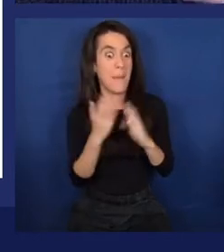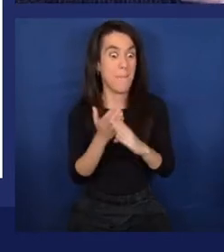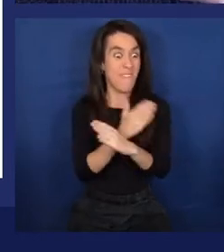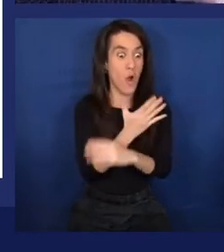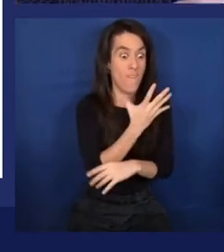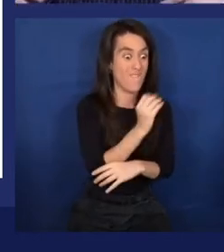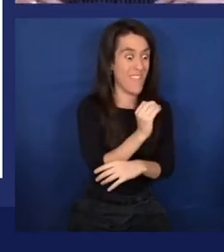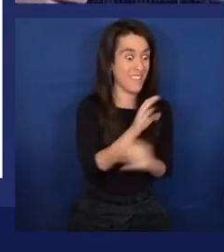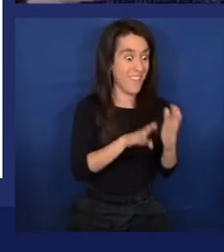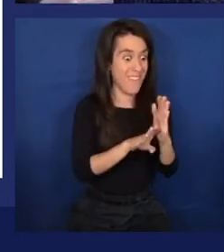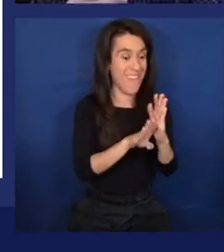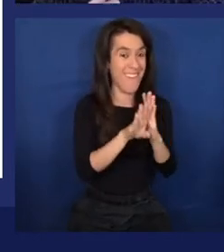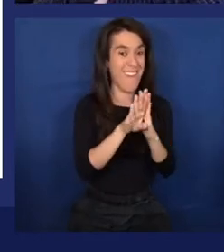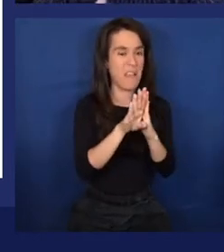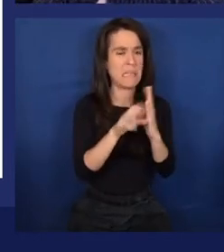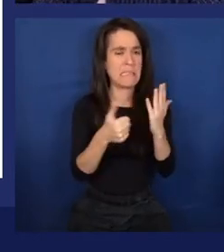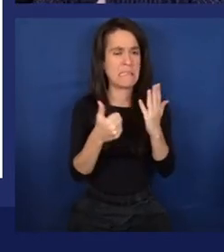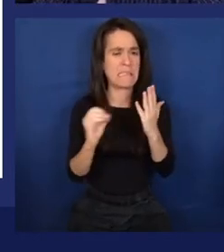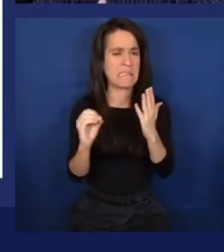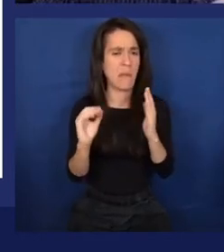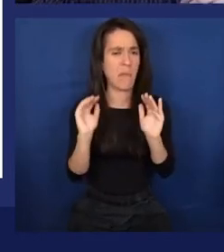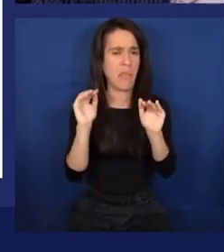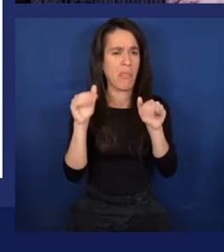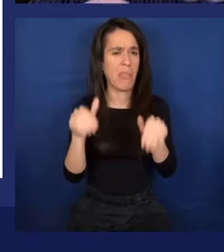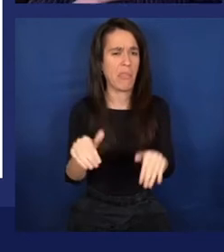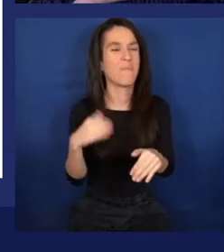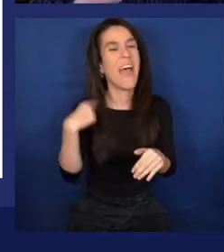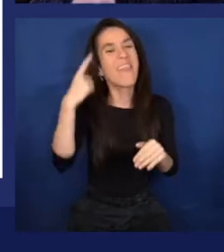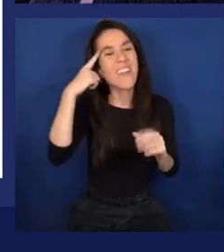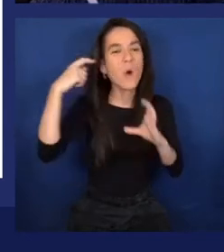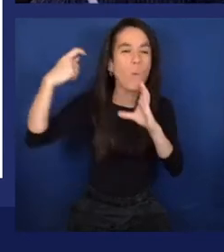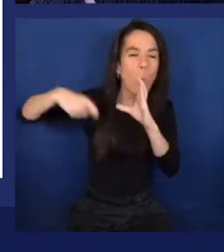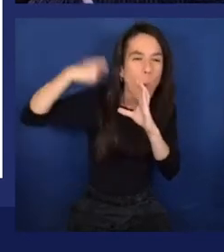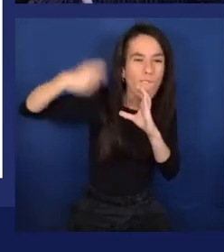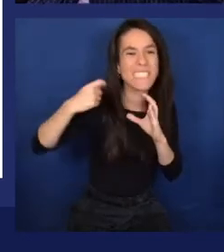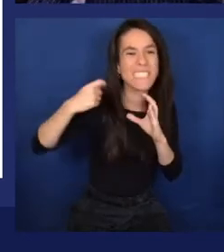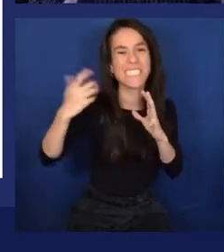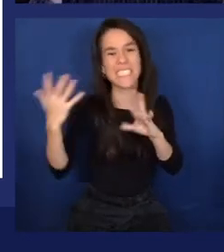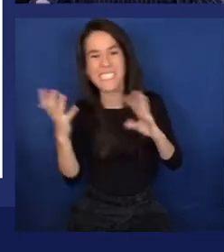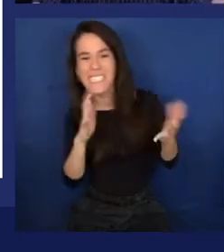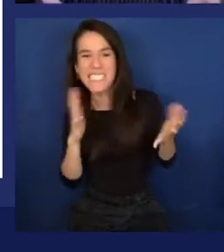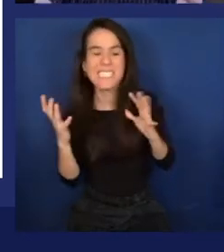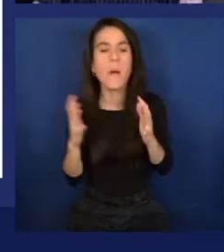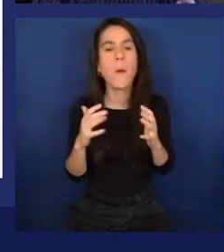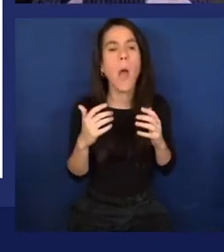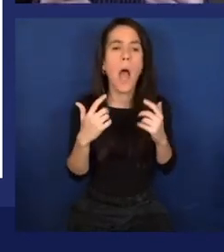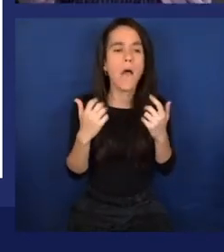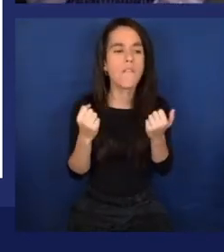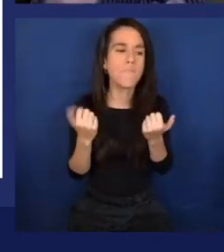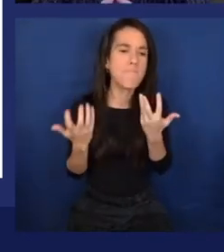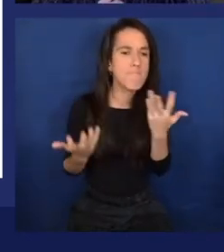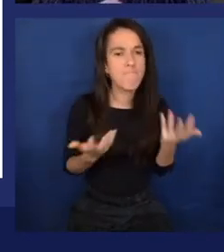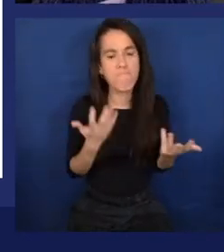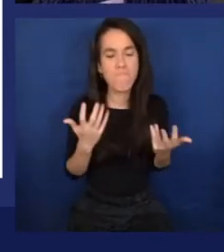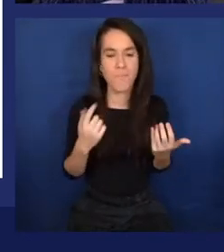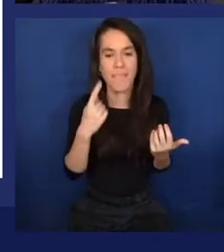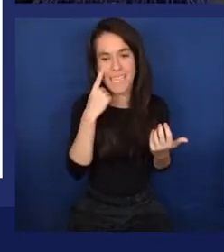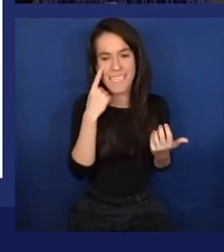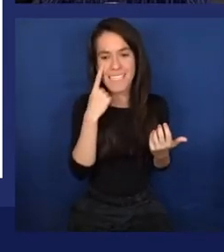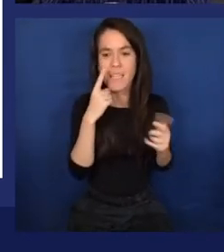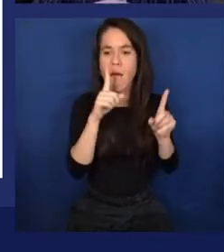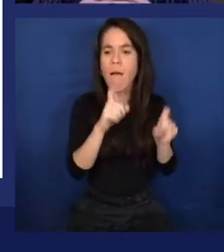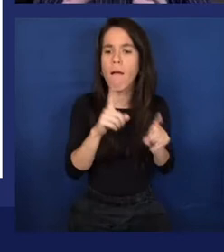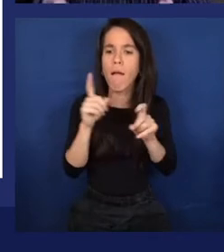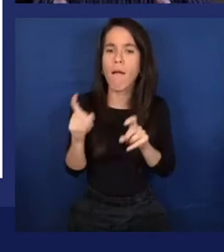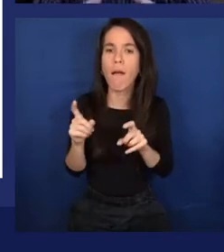up. And, again, I think movies didn't help that here we were able to create these simulations of intelligences. We just couldn't actually